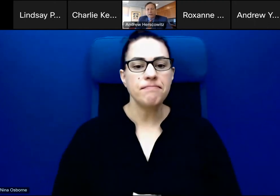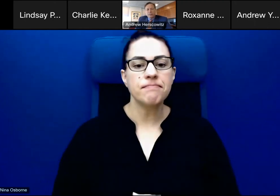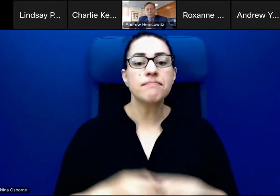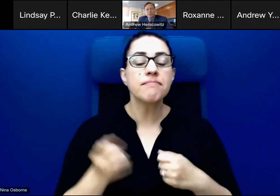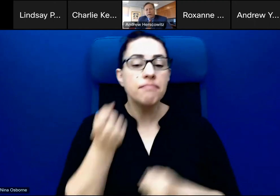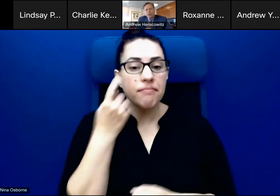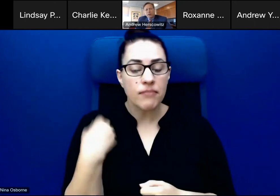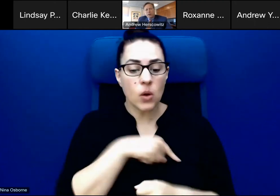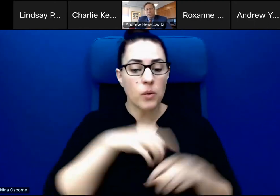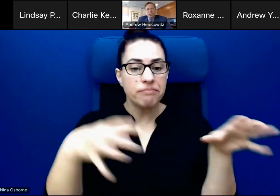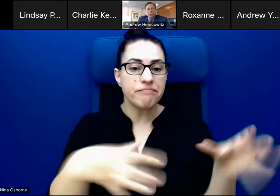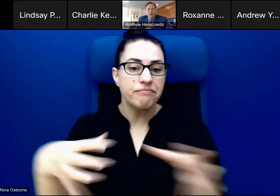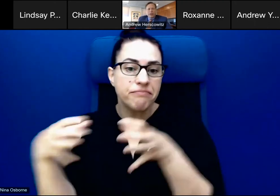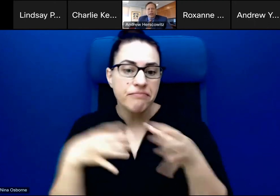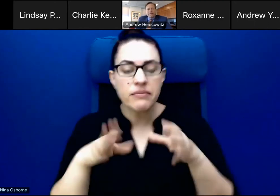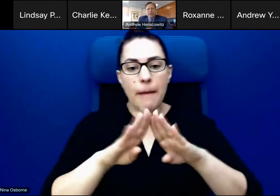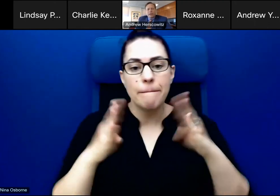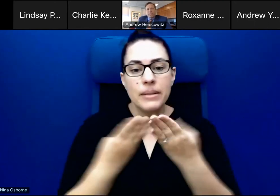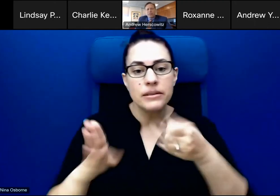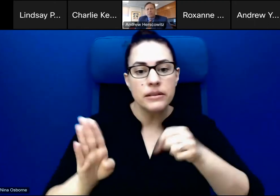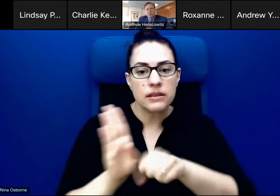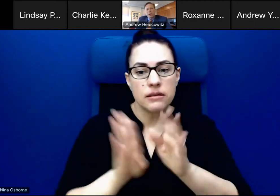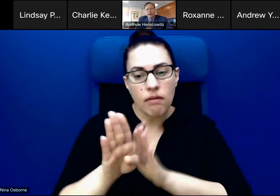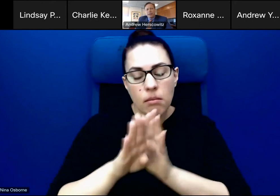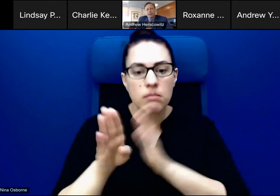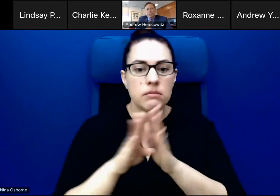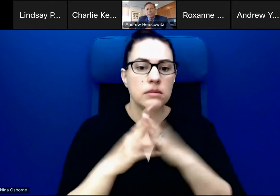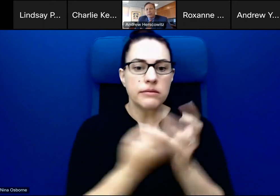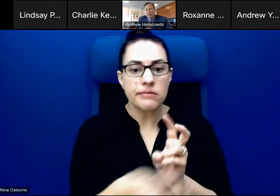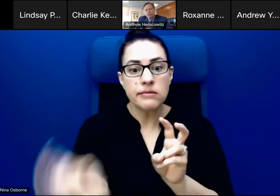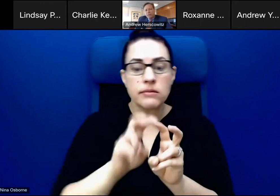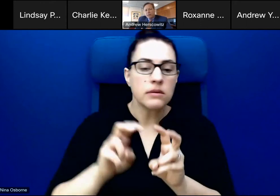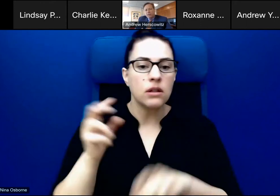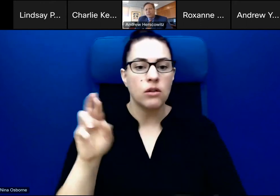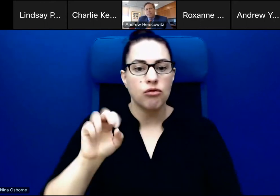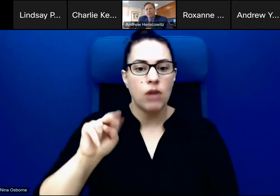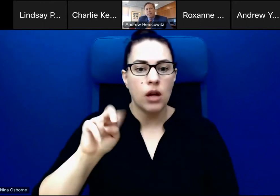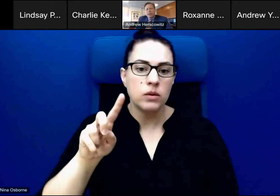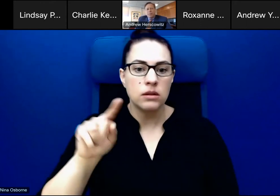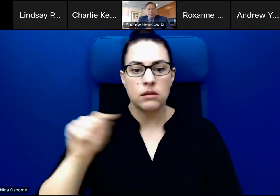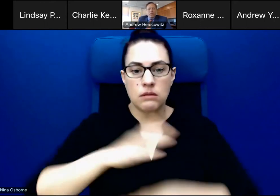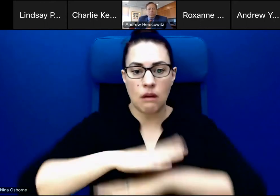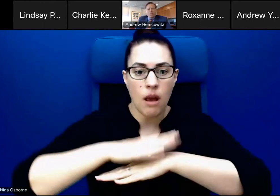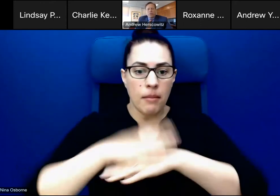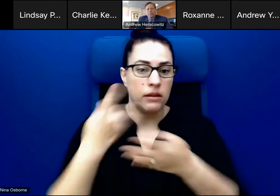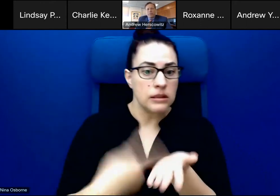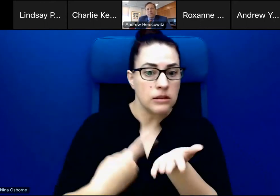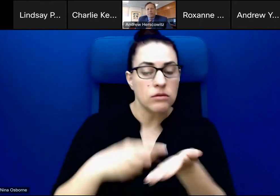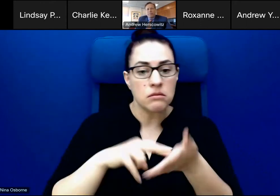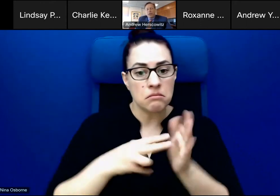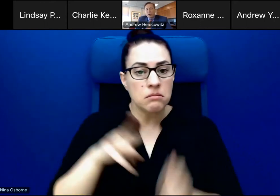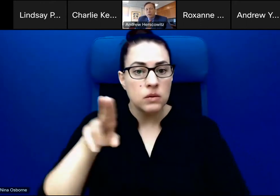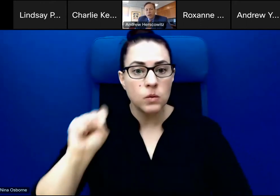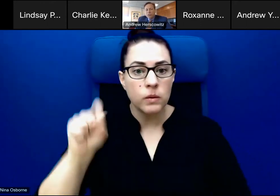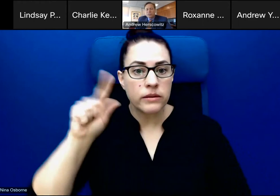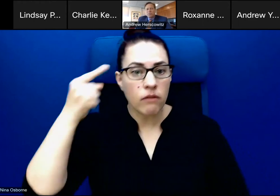roundtables for town halls, trying to identify companies worldwide where we, as the U.S. government, can partner with local companies